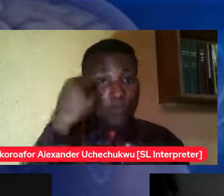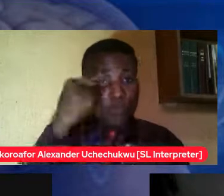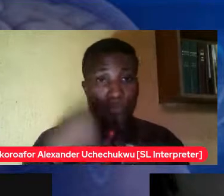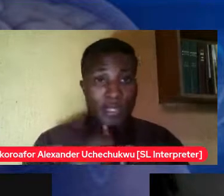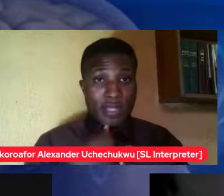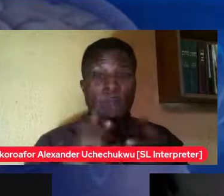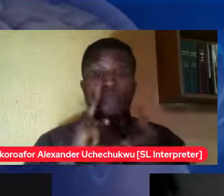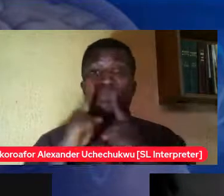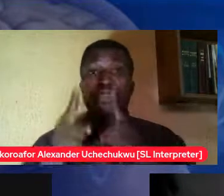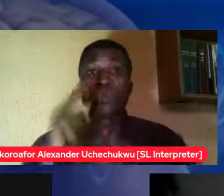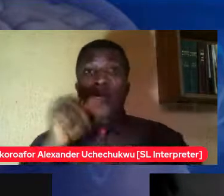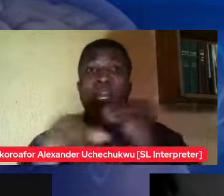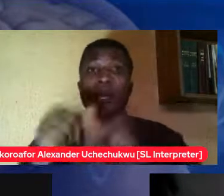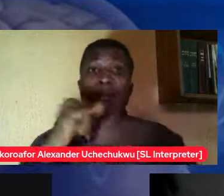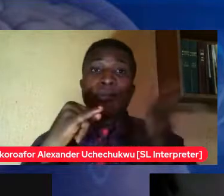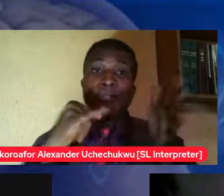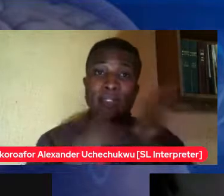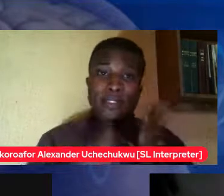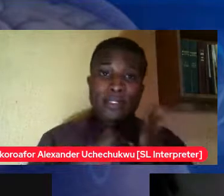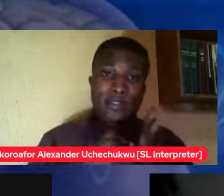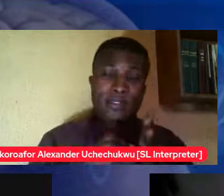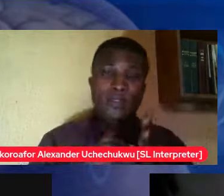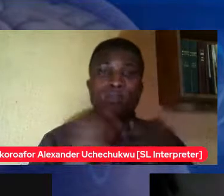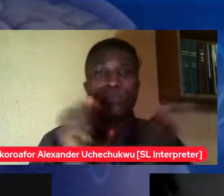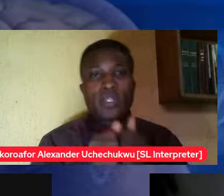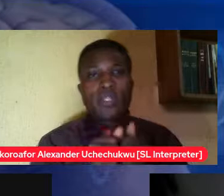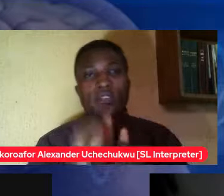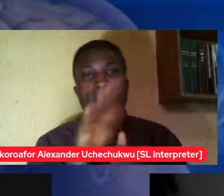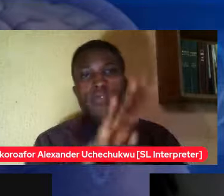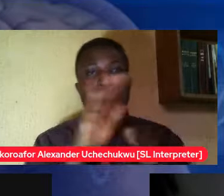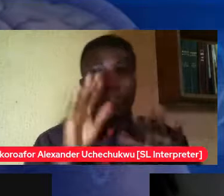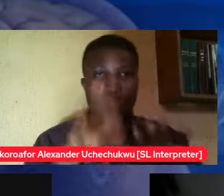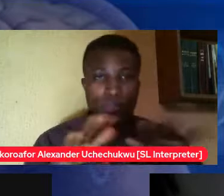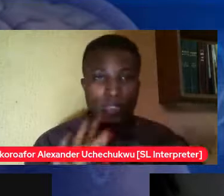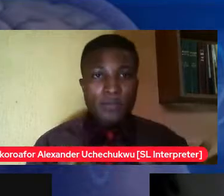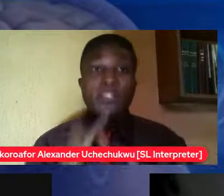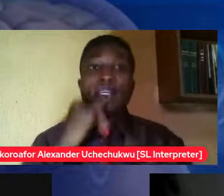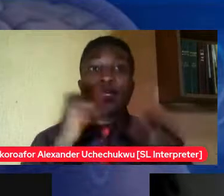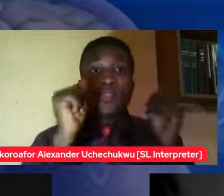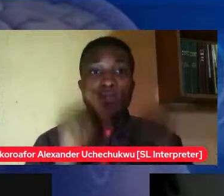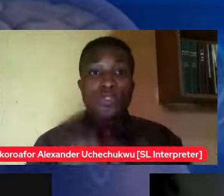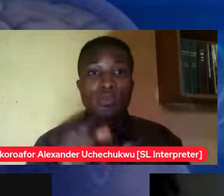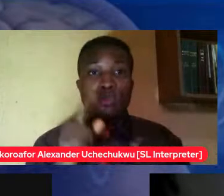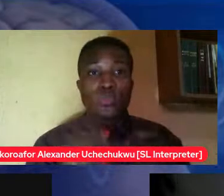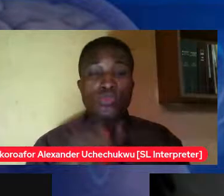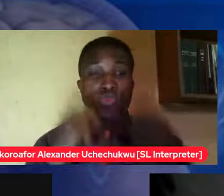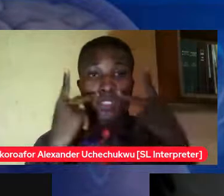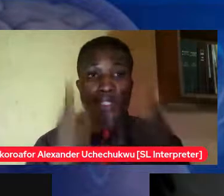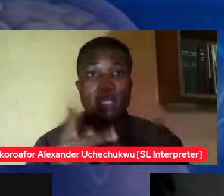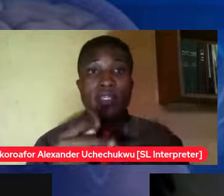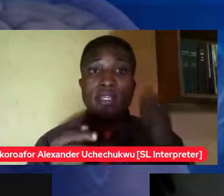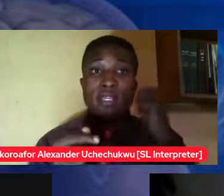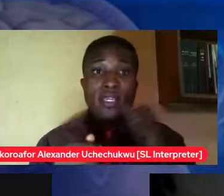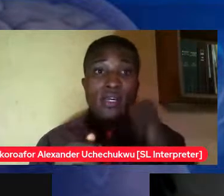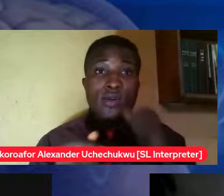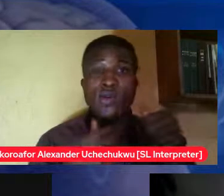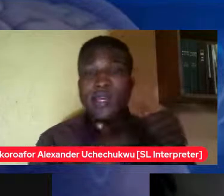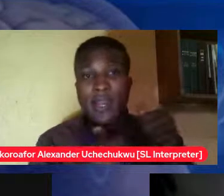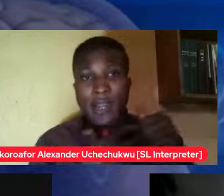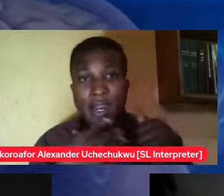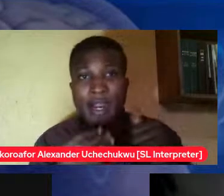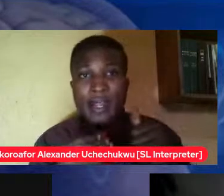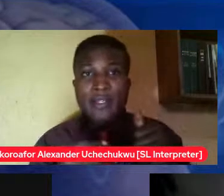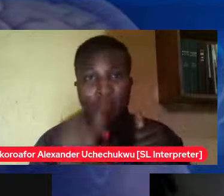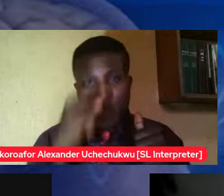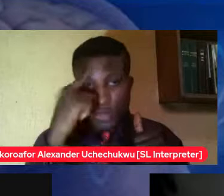possible for you to see a girl and you like her and because you like her your body responds your penis can easily stand up so if